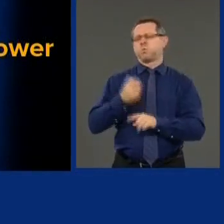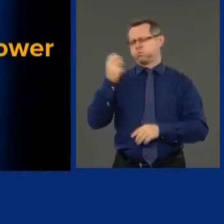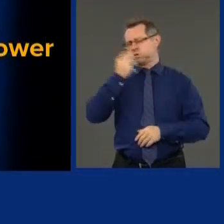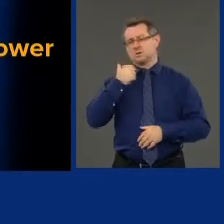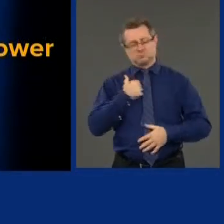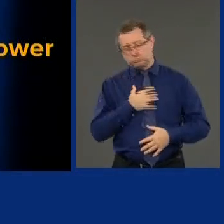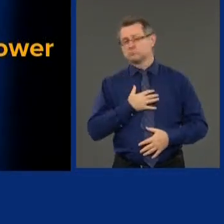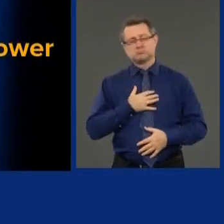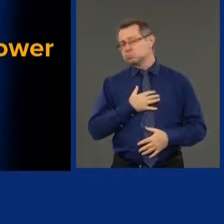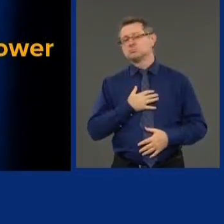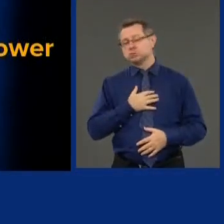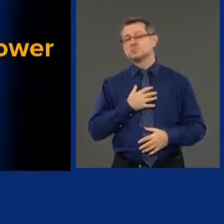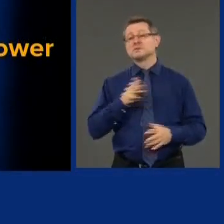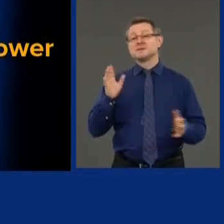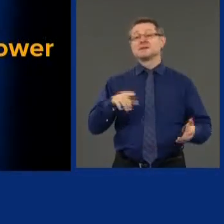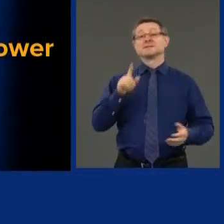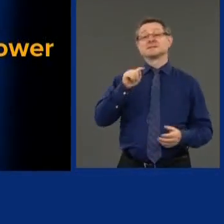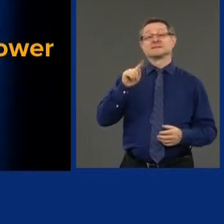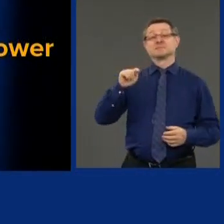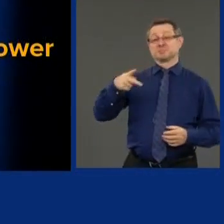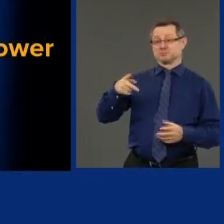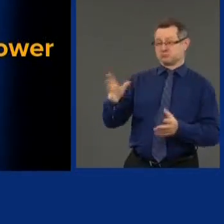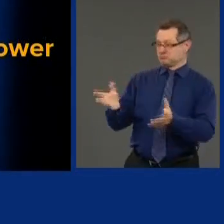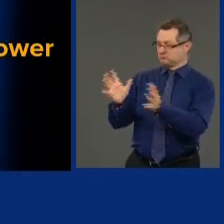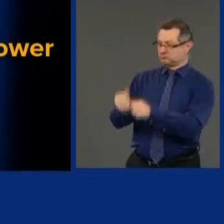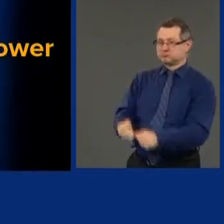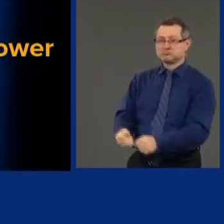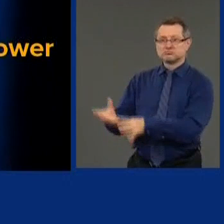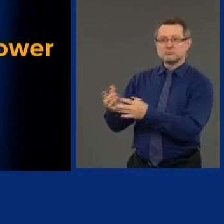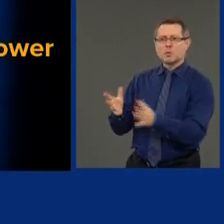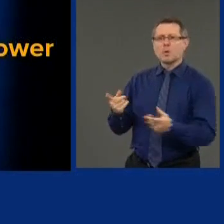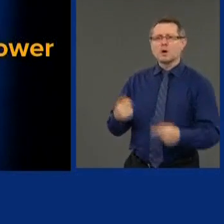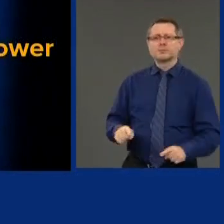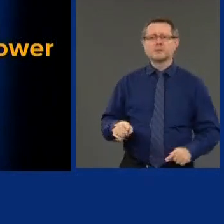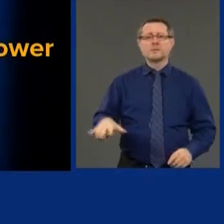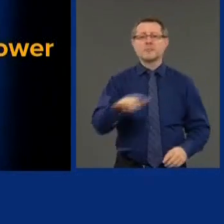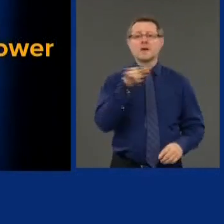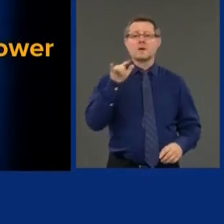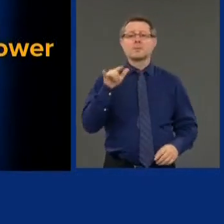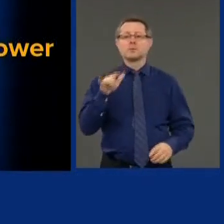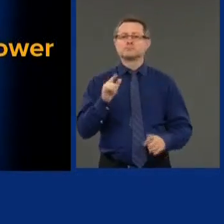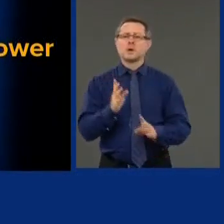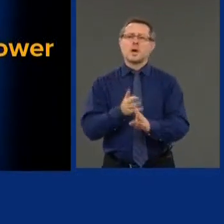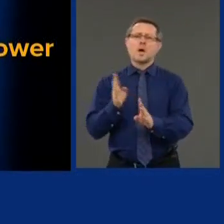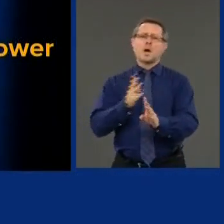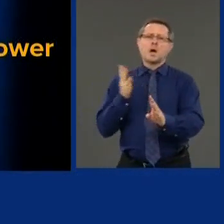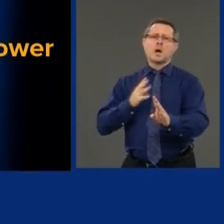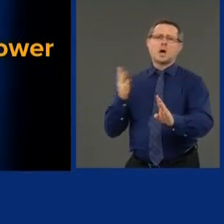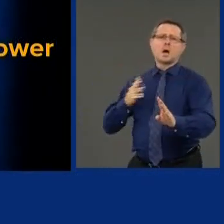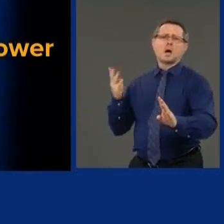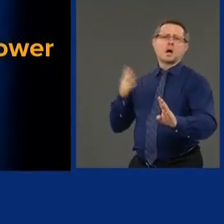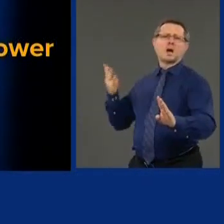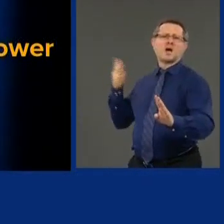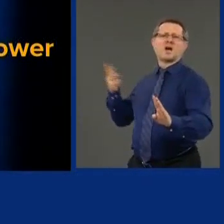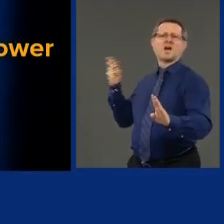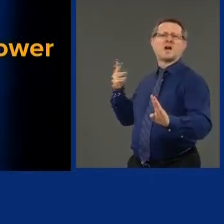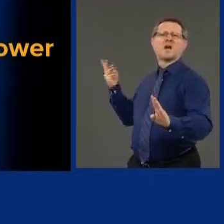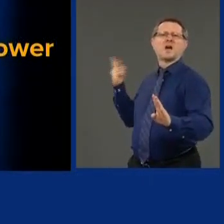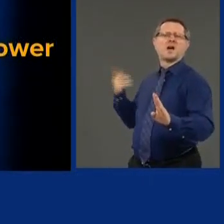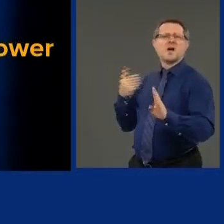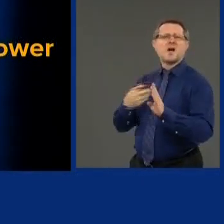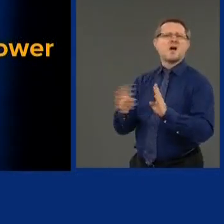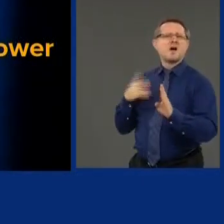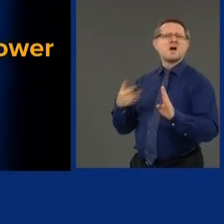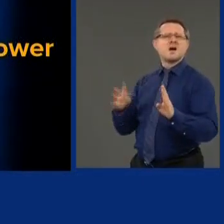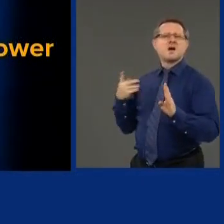Program, you know what else happened? The lines at the airports backed up. You know when the lines at the airports backed